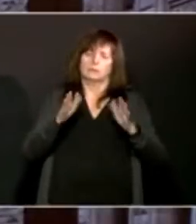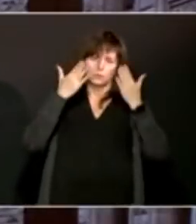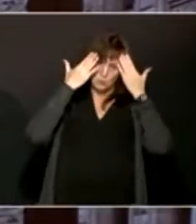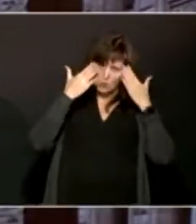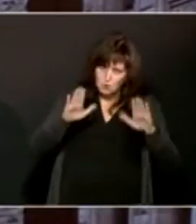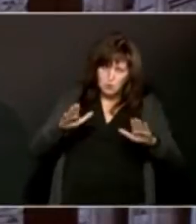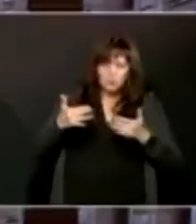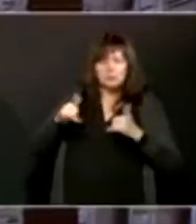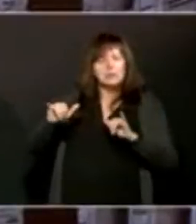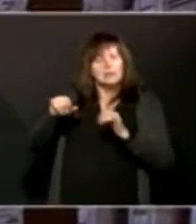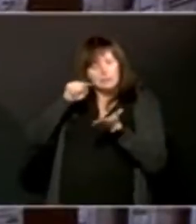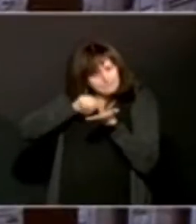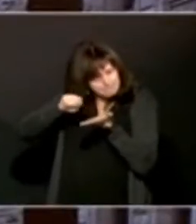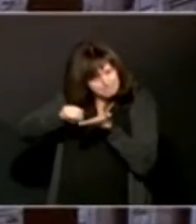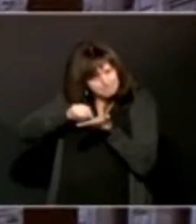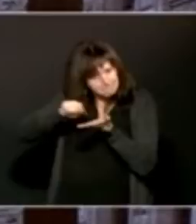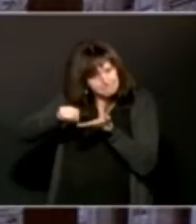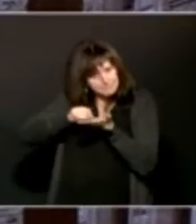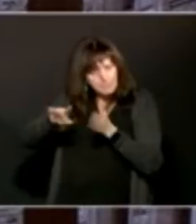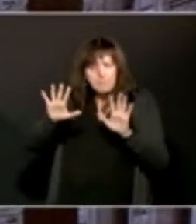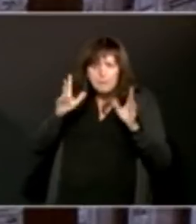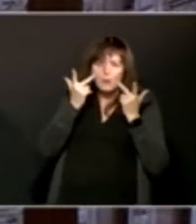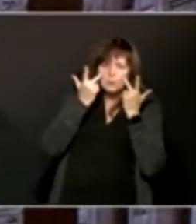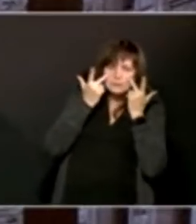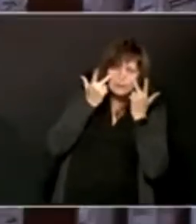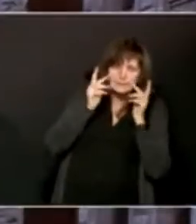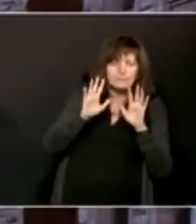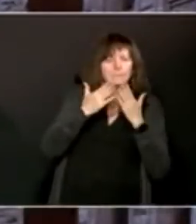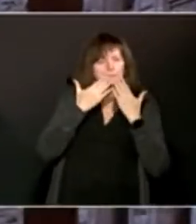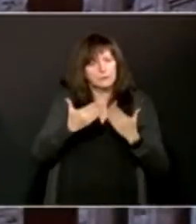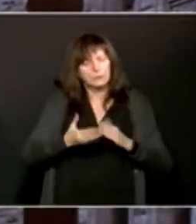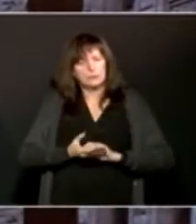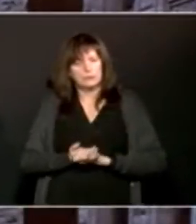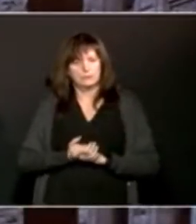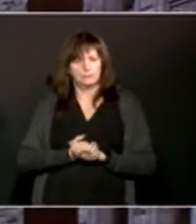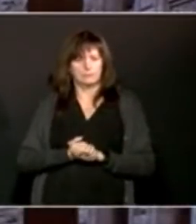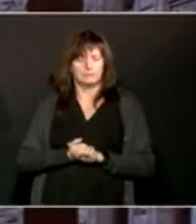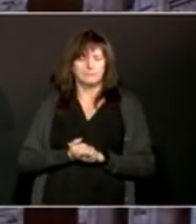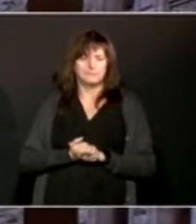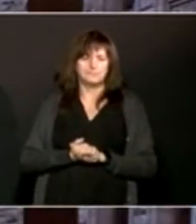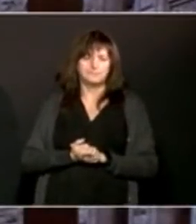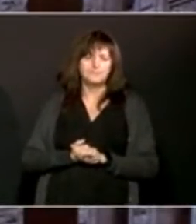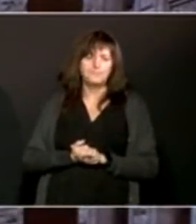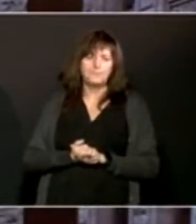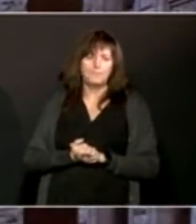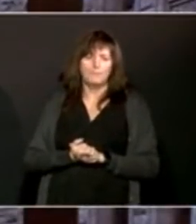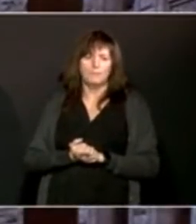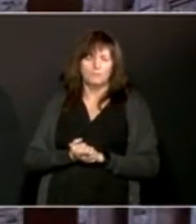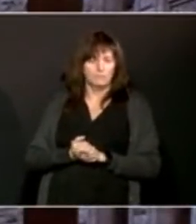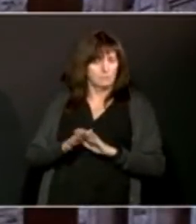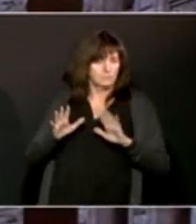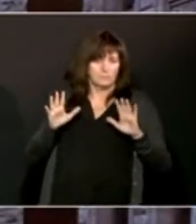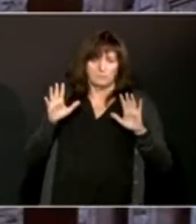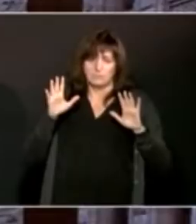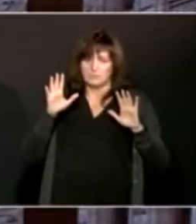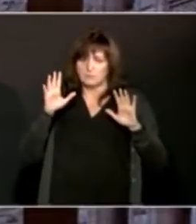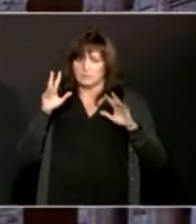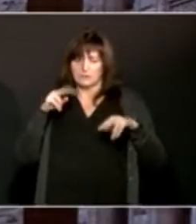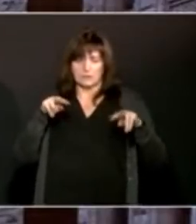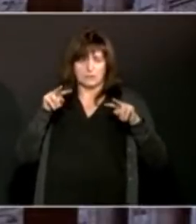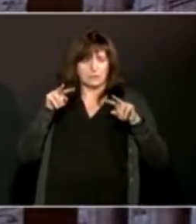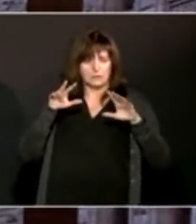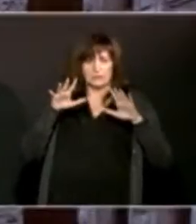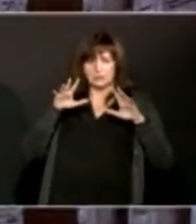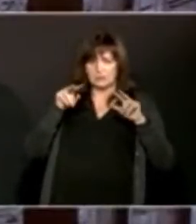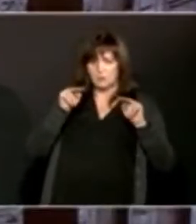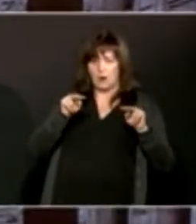do there. Thank you. And so I would say we have to watch, and as we are, to stay tuned and see what they're going to find